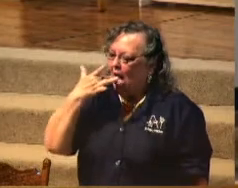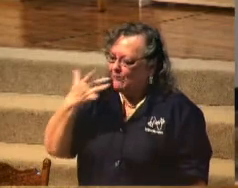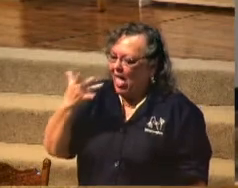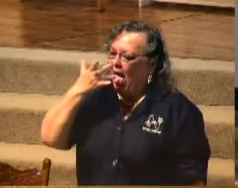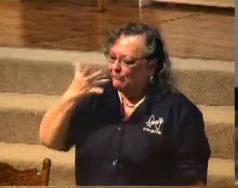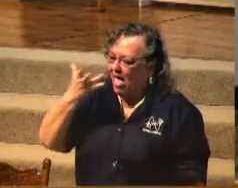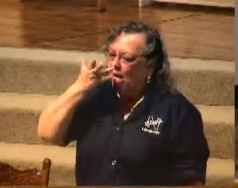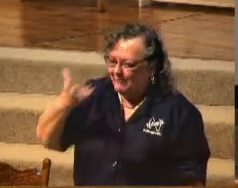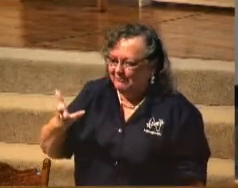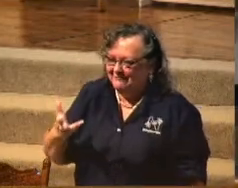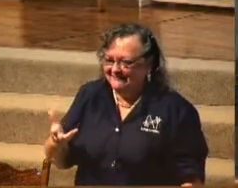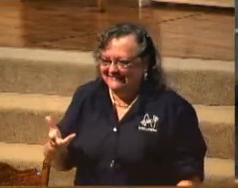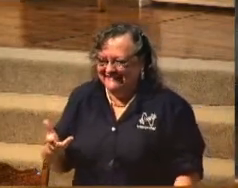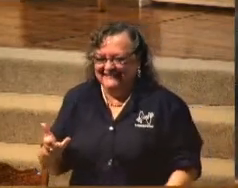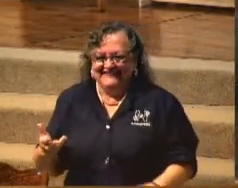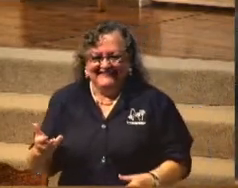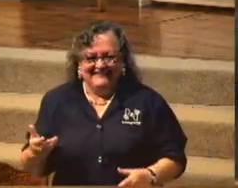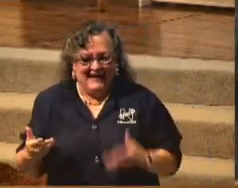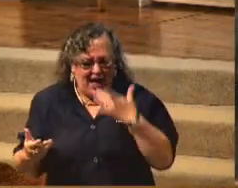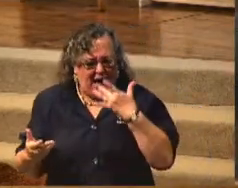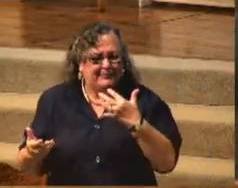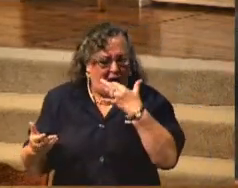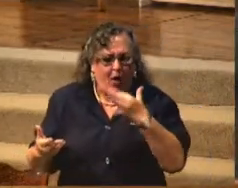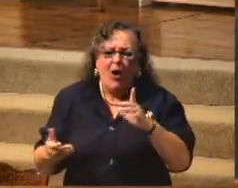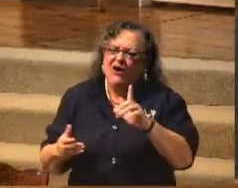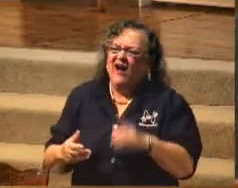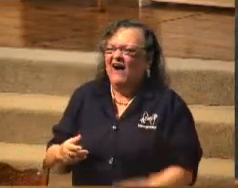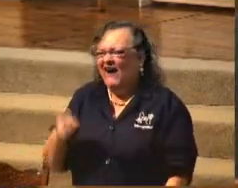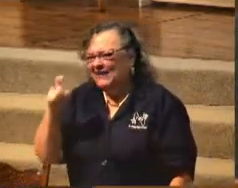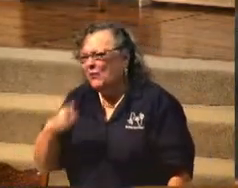And then that just primes you to get just one more.